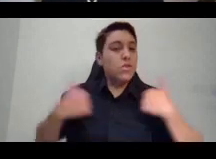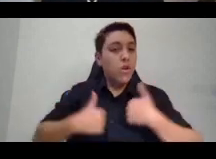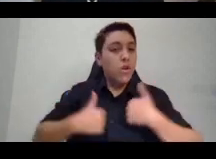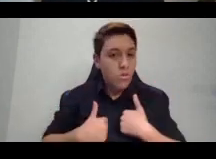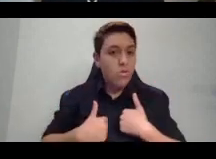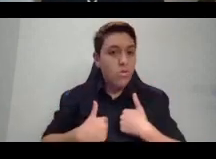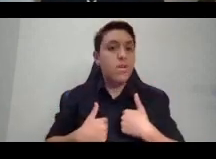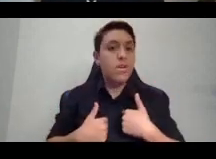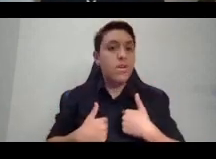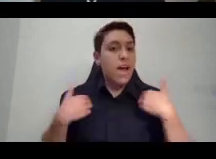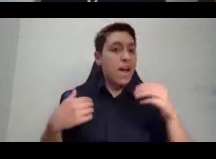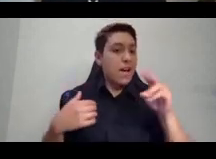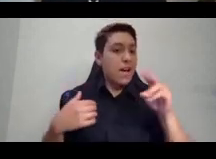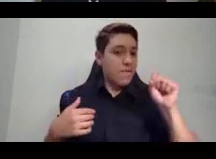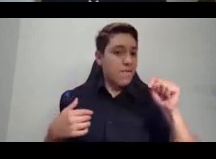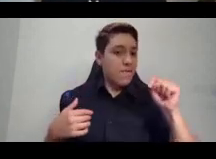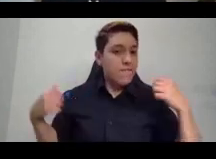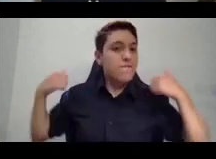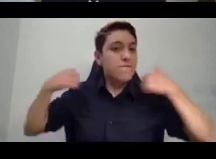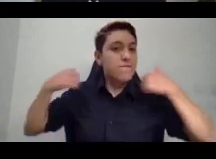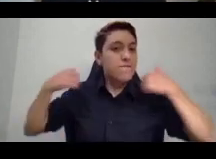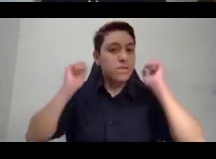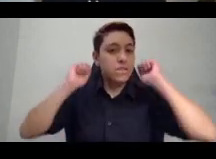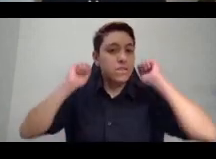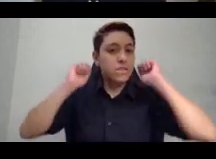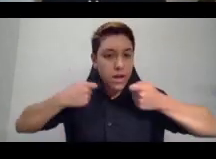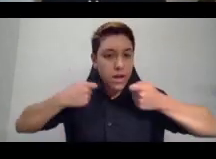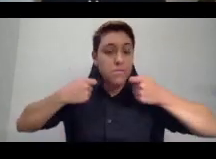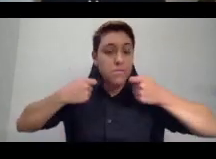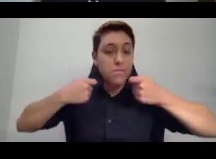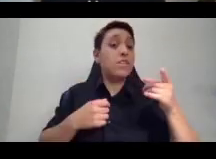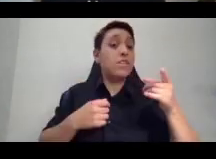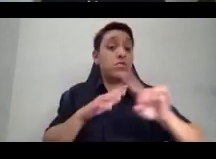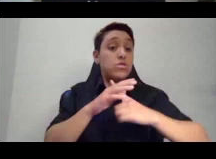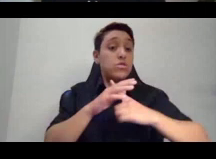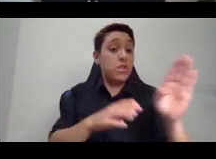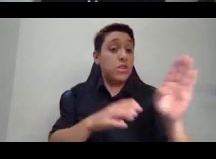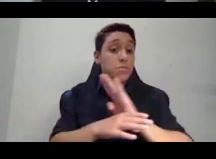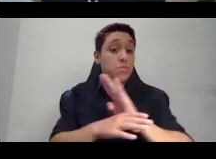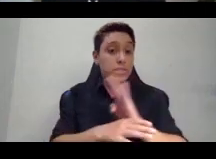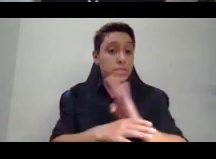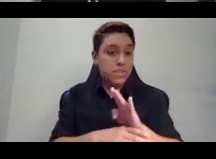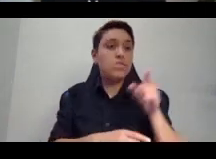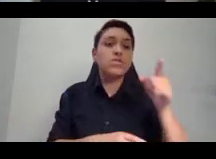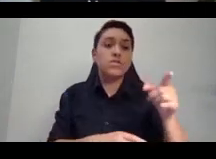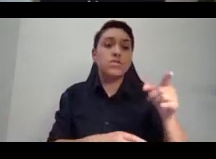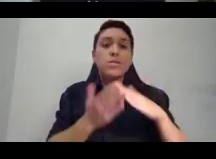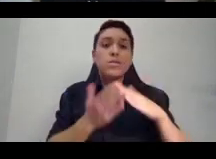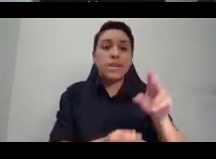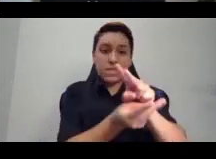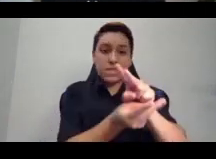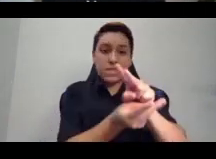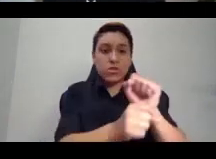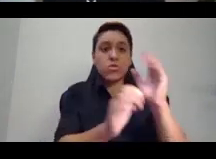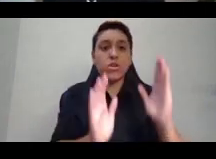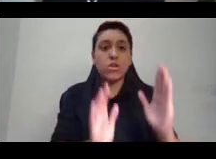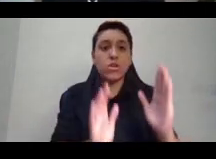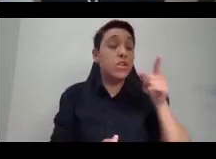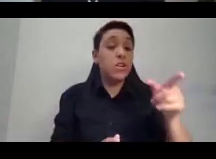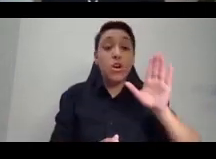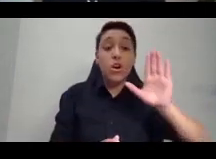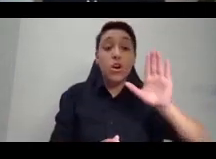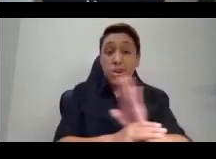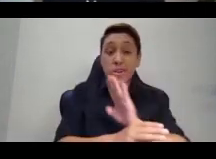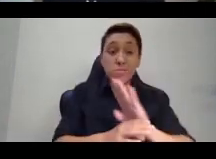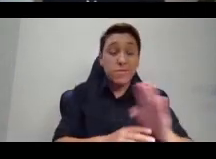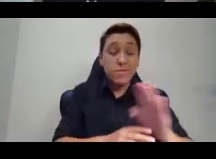vest and a head wrap. And she started a business as a sex worker that was so popular that she operated